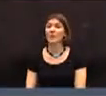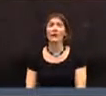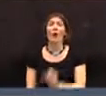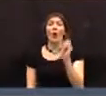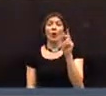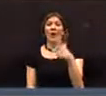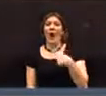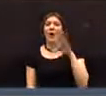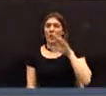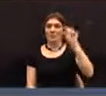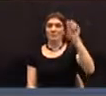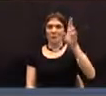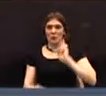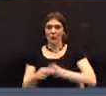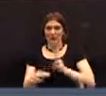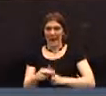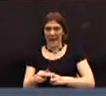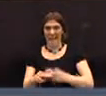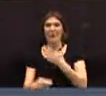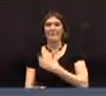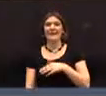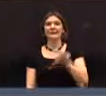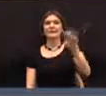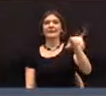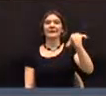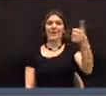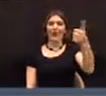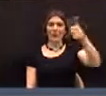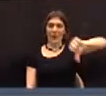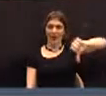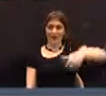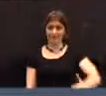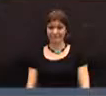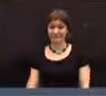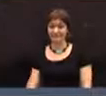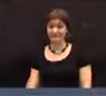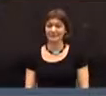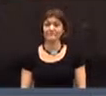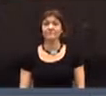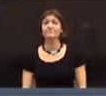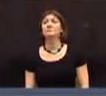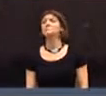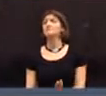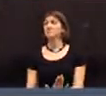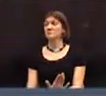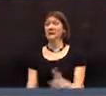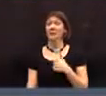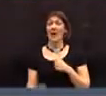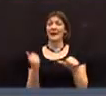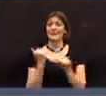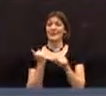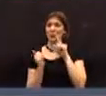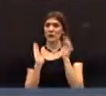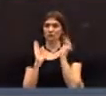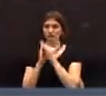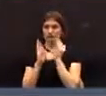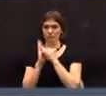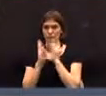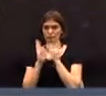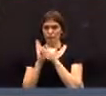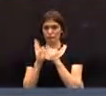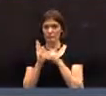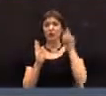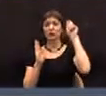Okay, I will read off your name, and if you will say yay or nay, and as you do, my assistant Jane will record it,